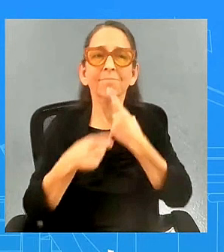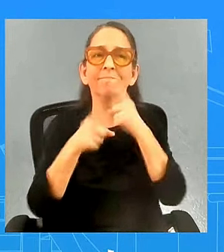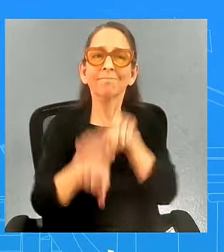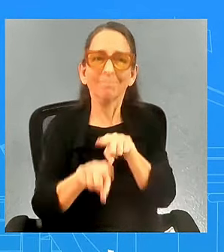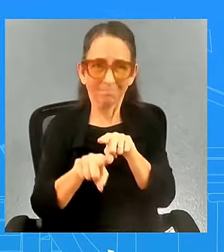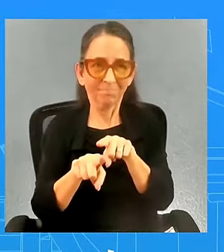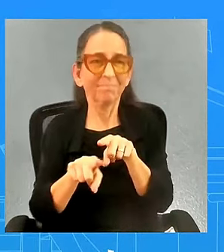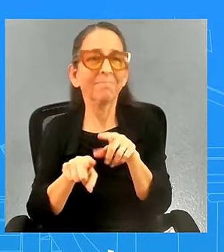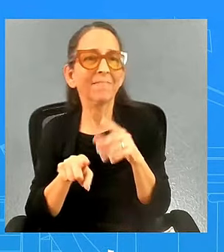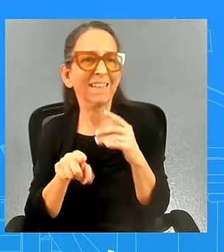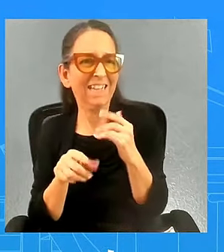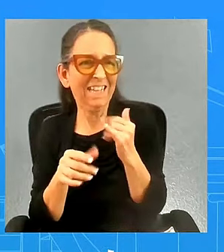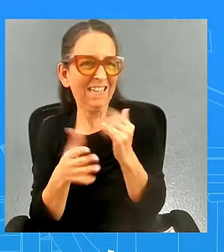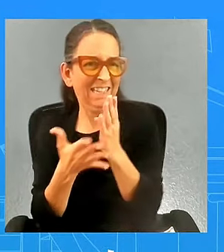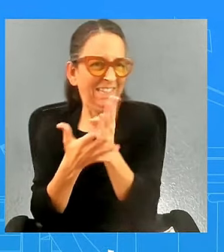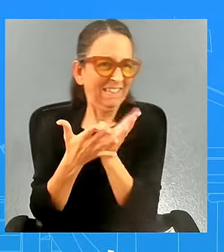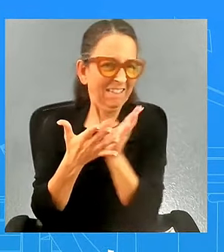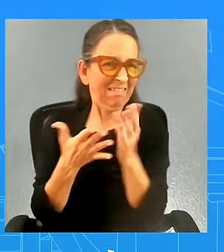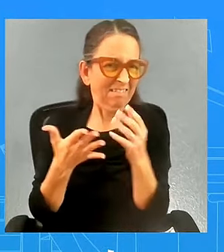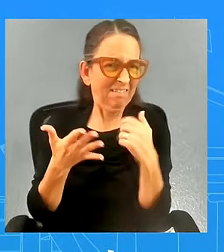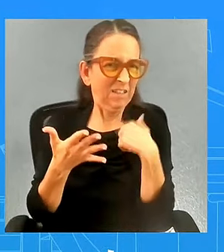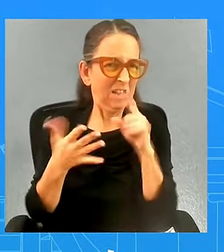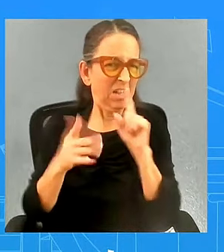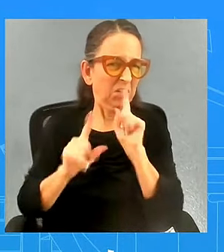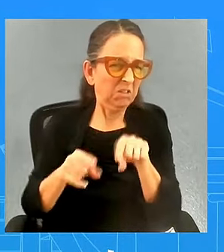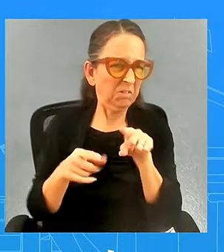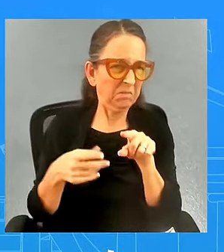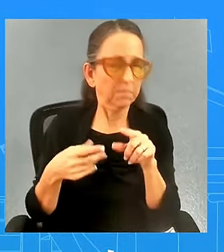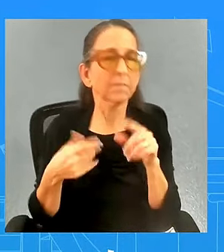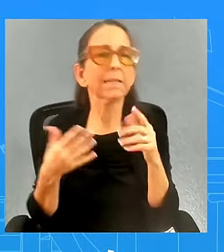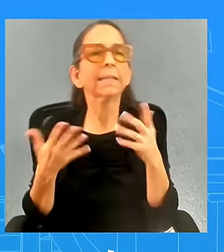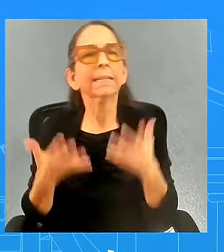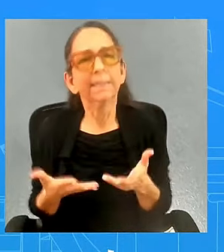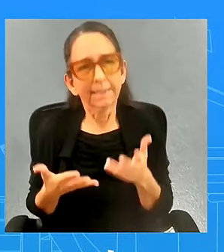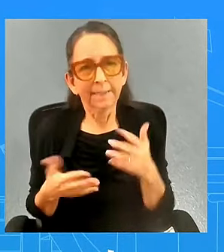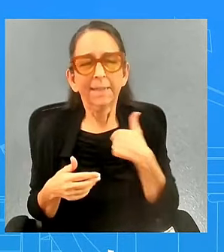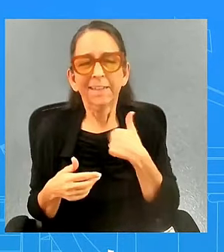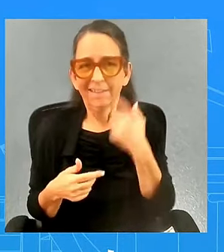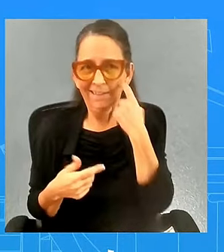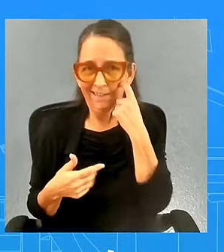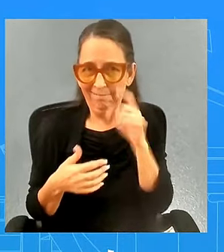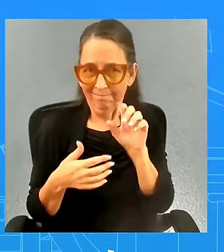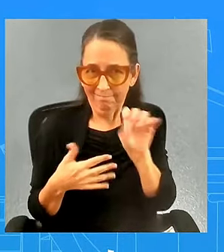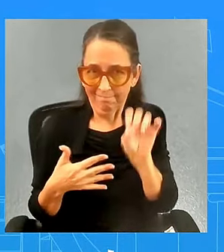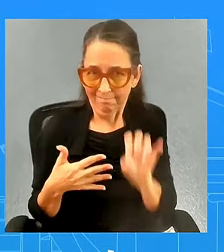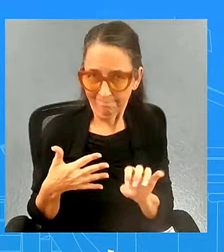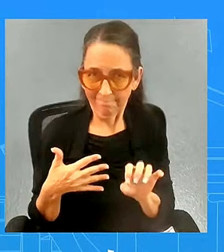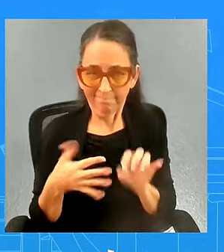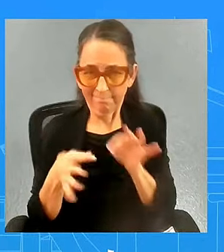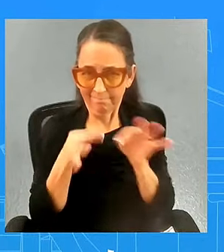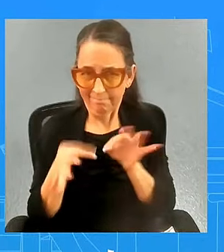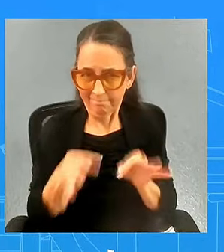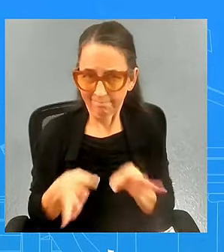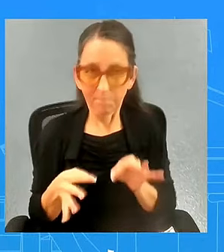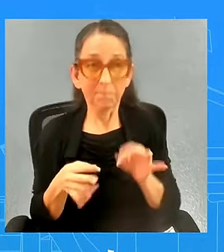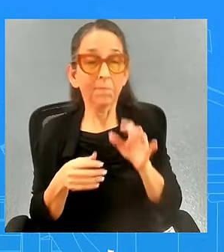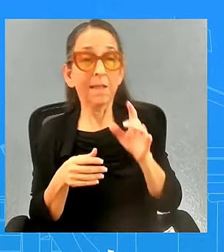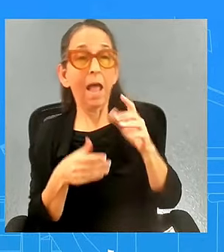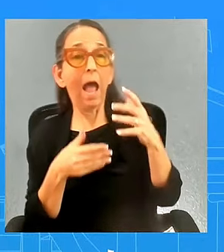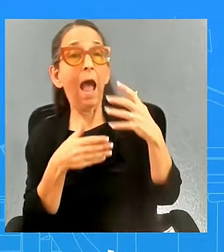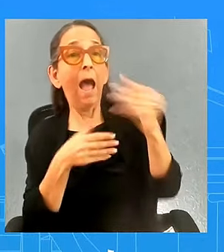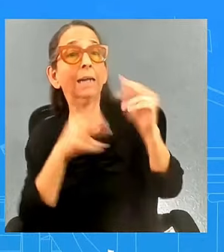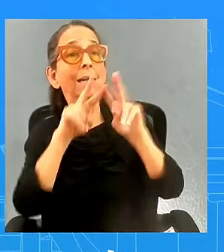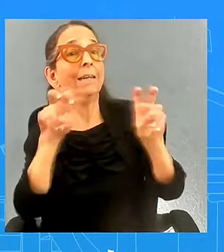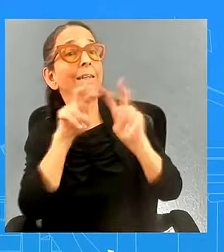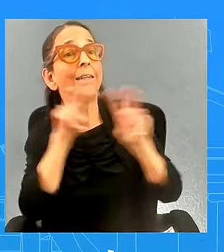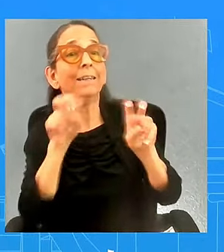um as i said um and as outside analysts have been writing this week and you